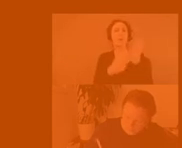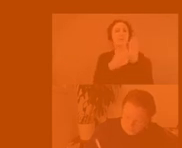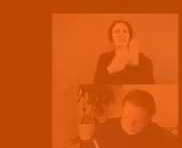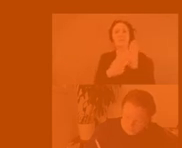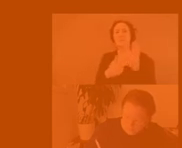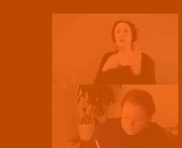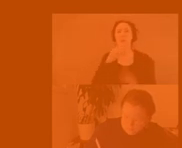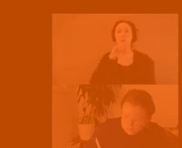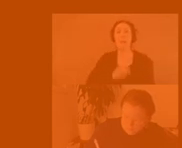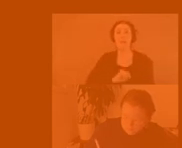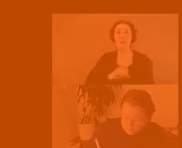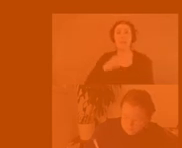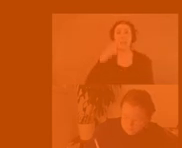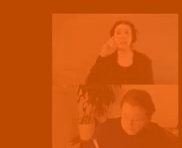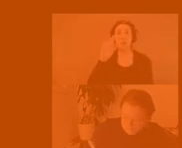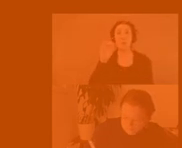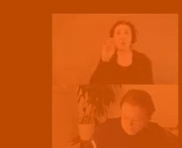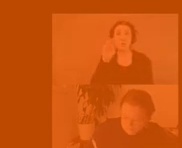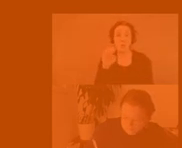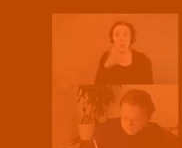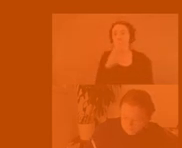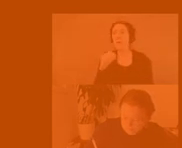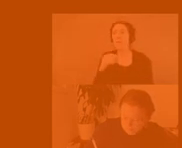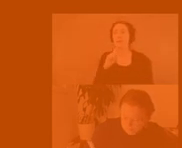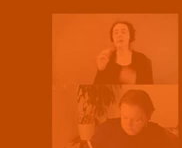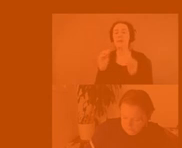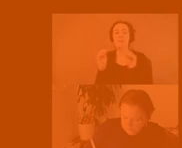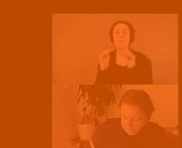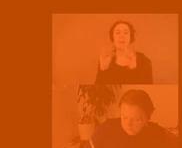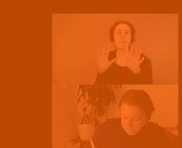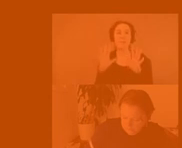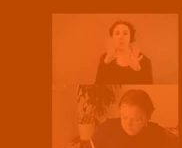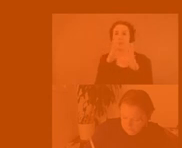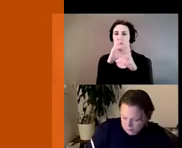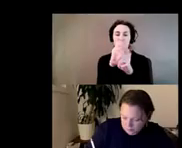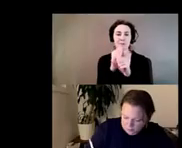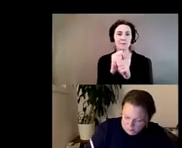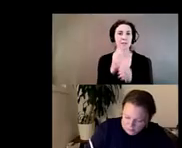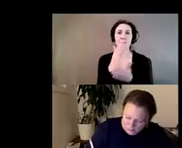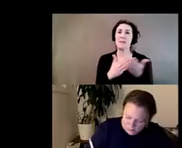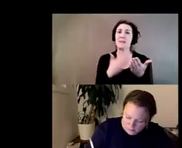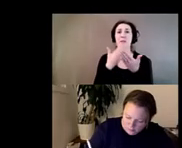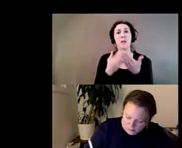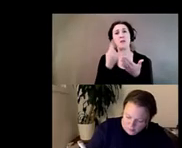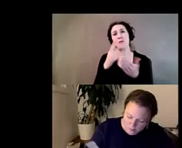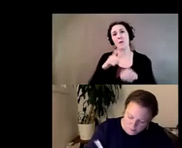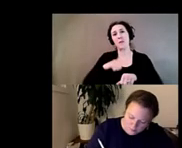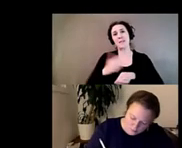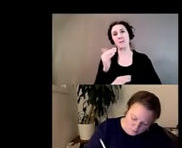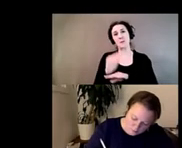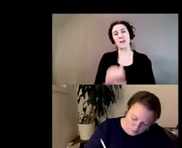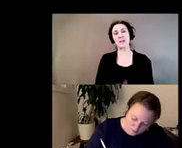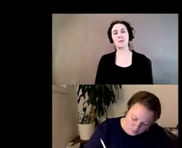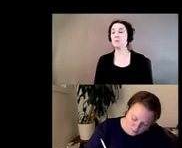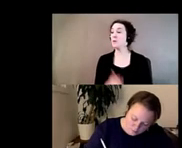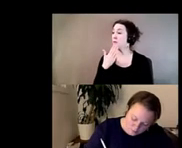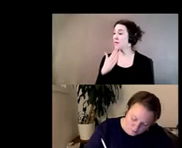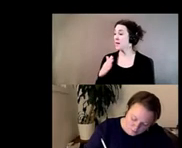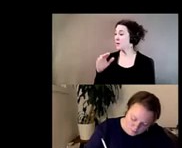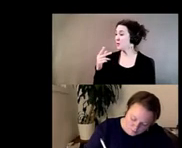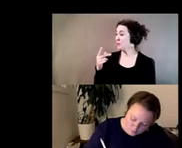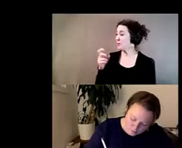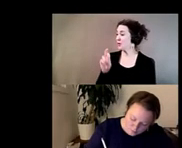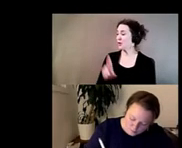and it's just I find it to be just a magically engaging piece and thank you for the time tonight thank you so much Peter